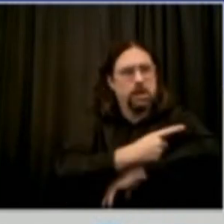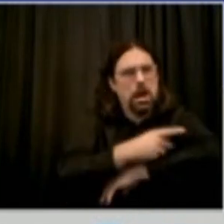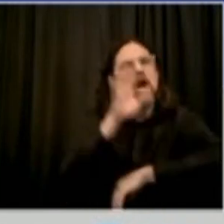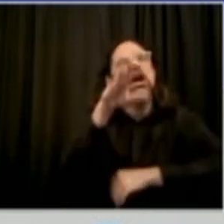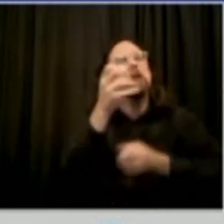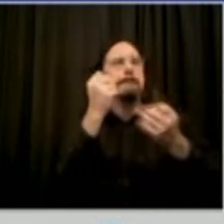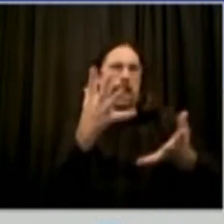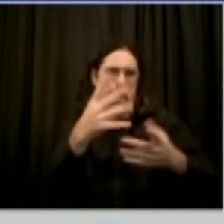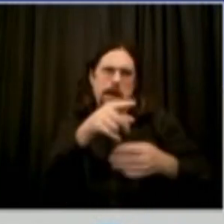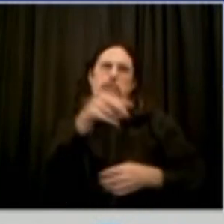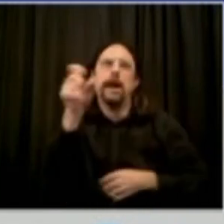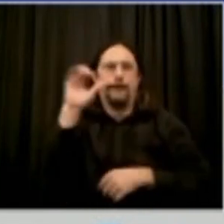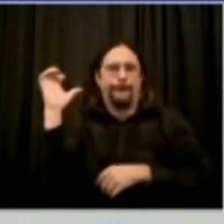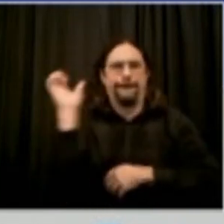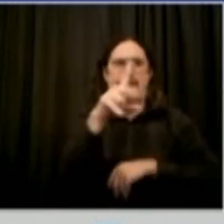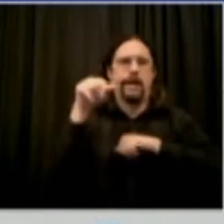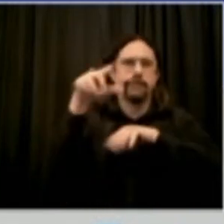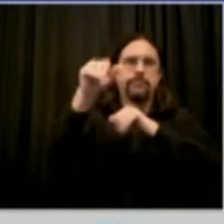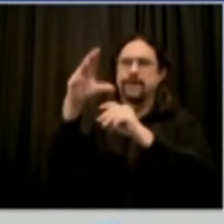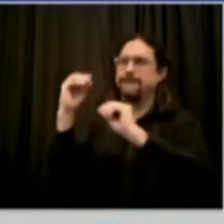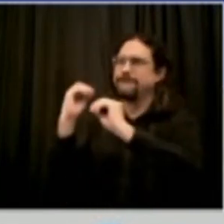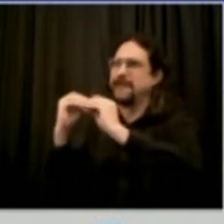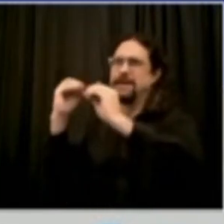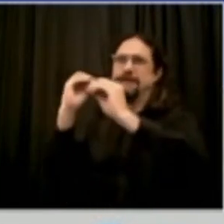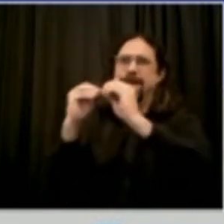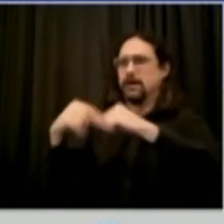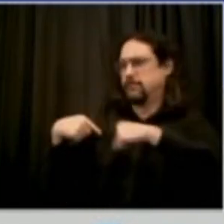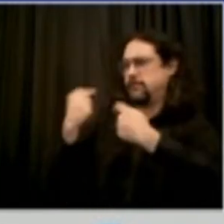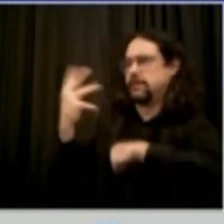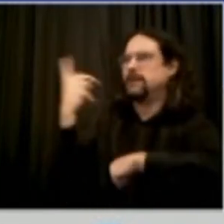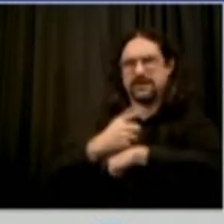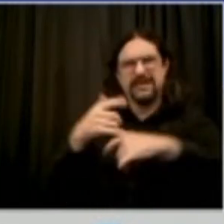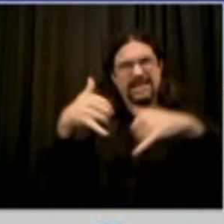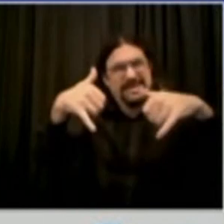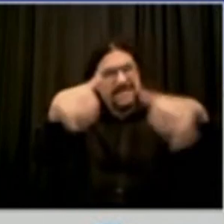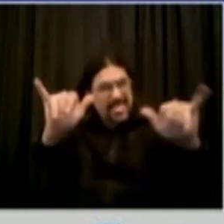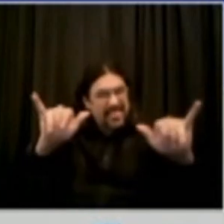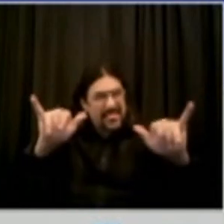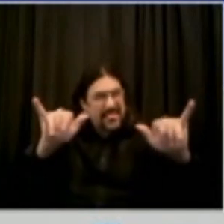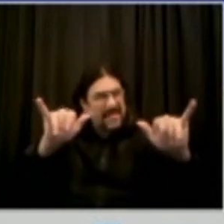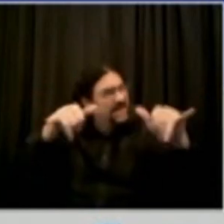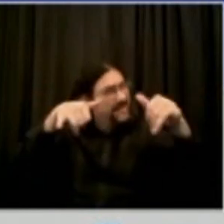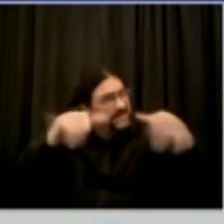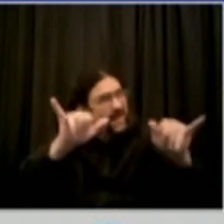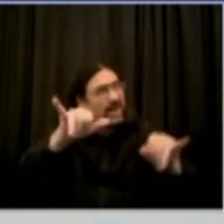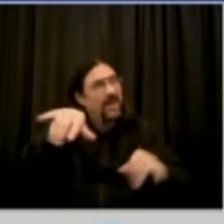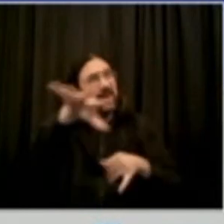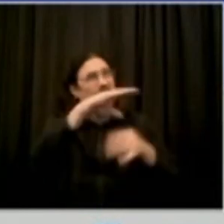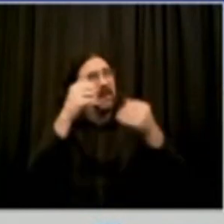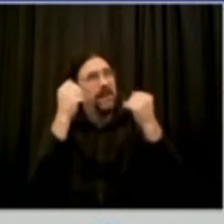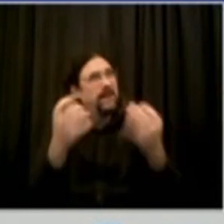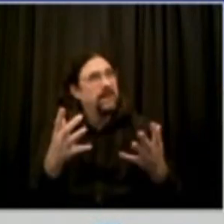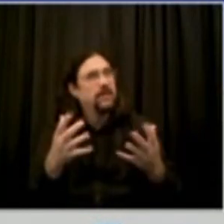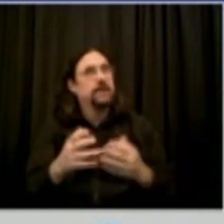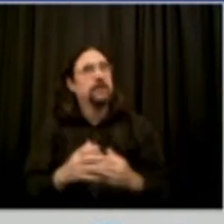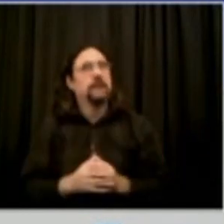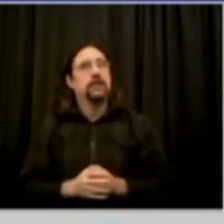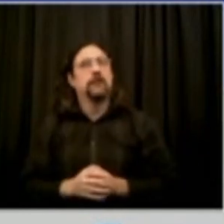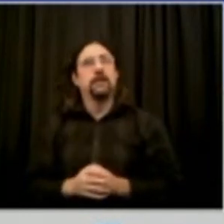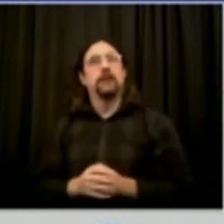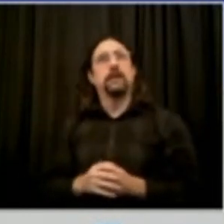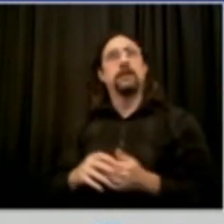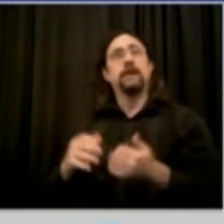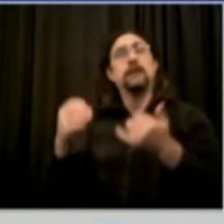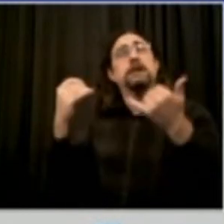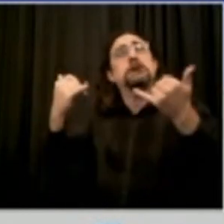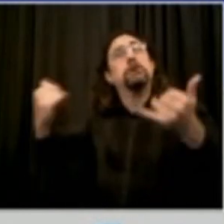,000 restorations today. So another 15 to 20,000 homes will get their power back today based on the estimates we've gotten from Con Ed. I want